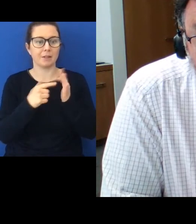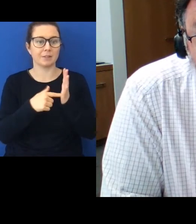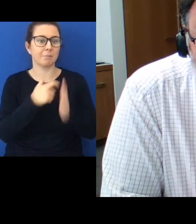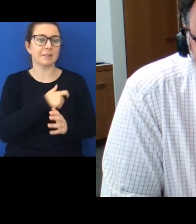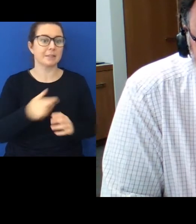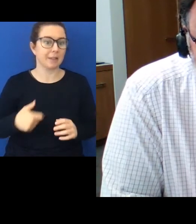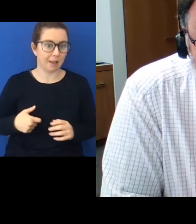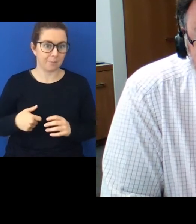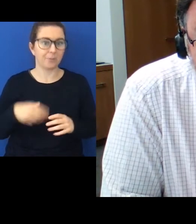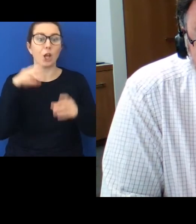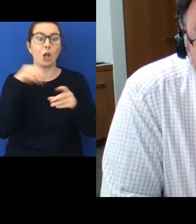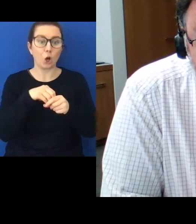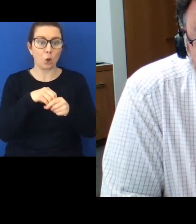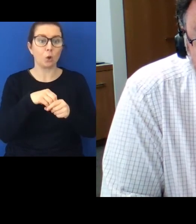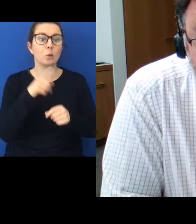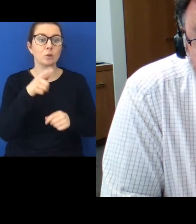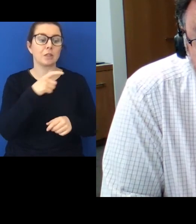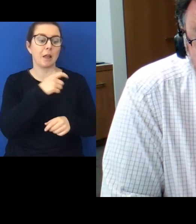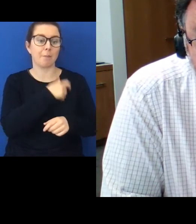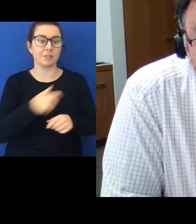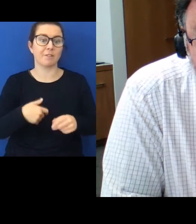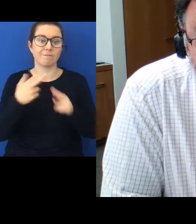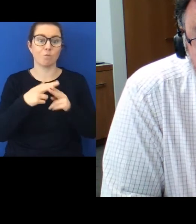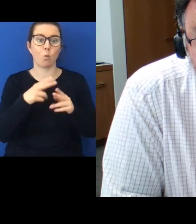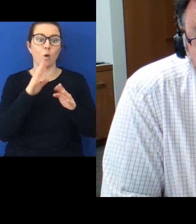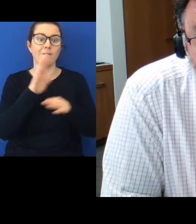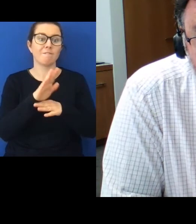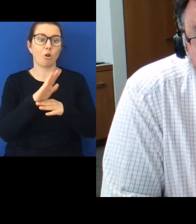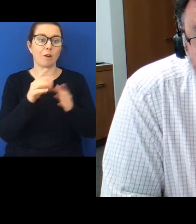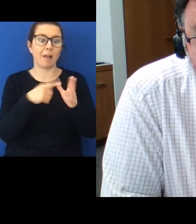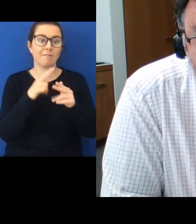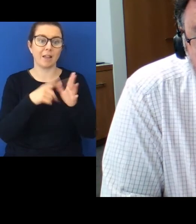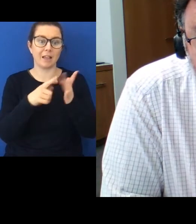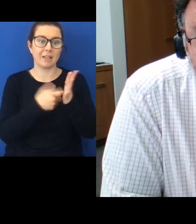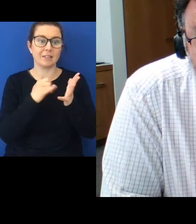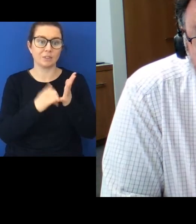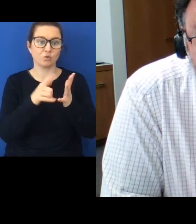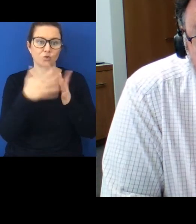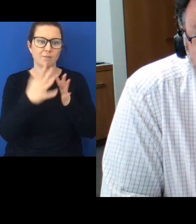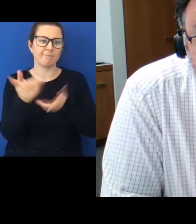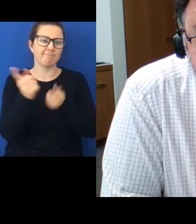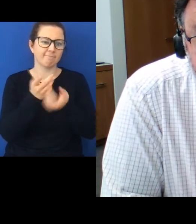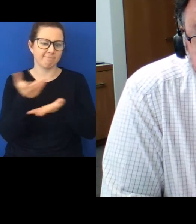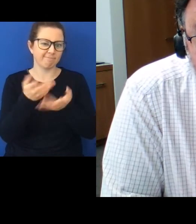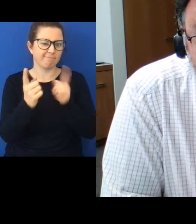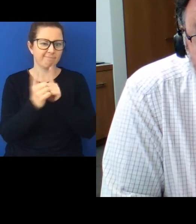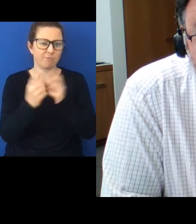including our Māori leaders that you've had some coverage of in the past.